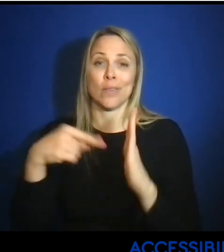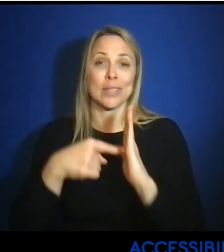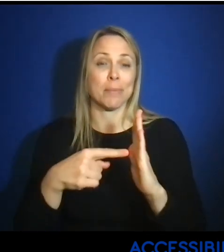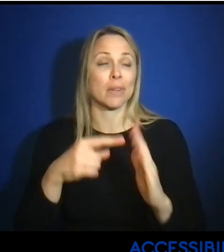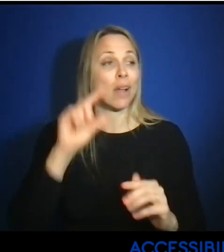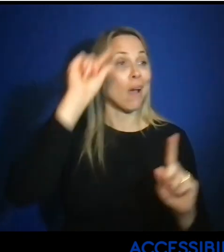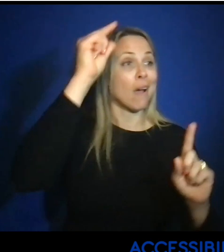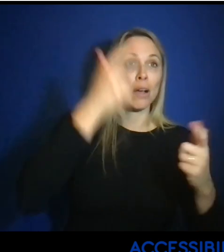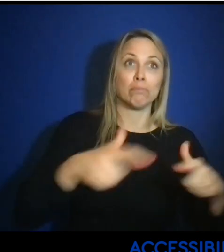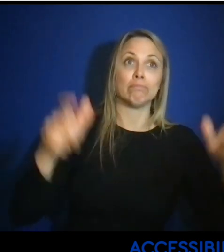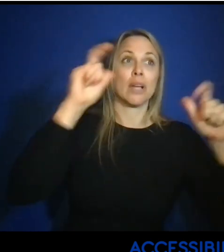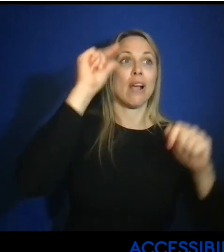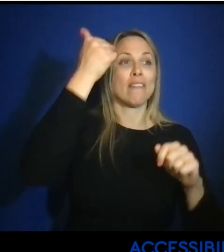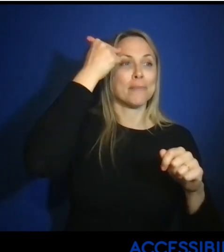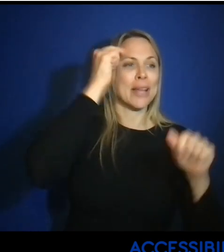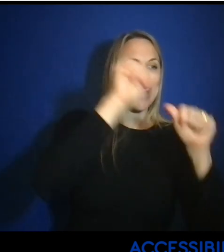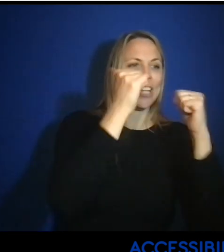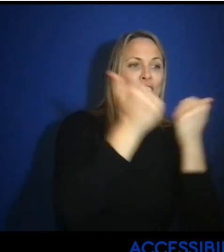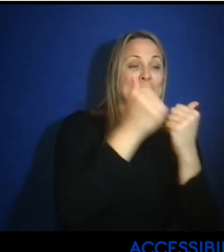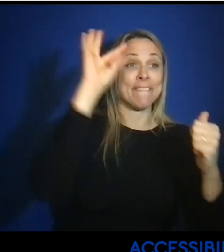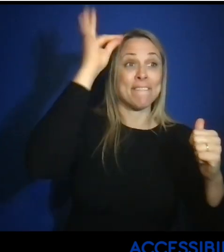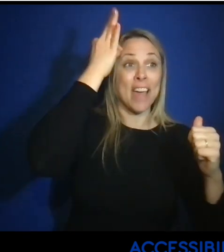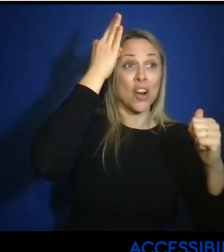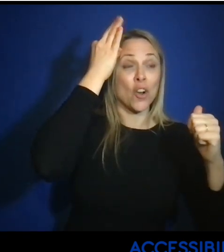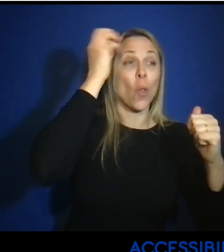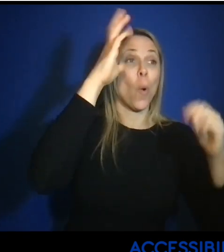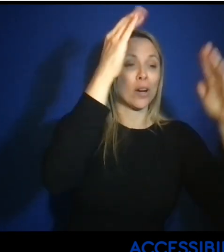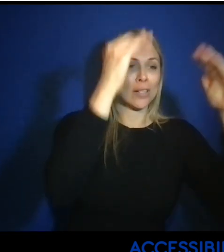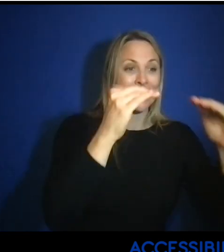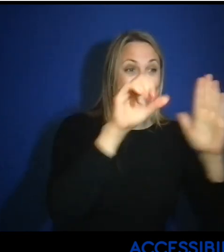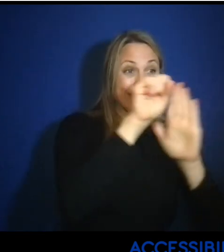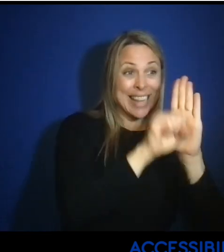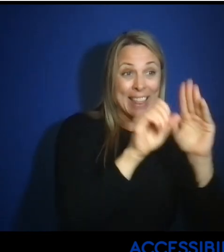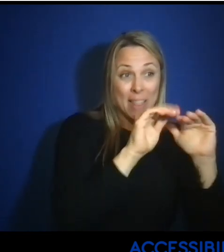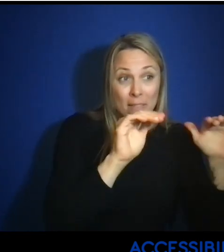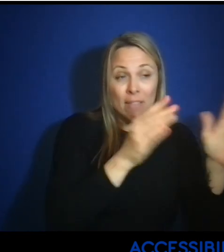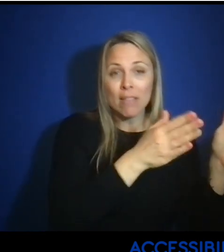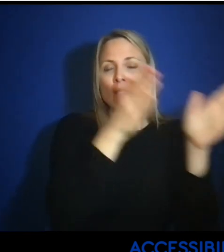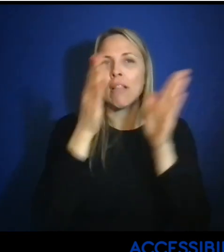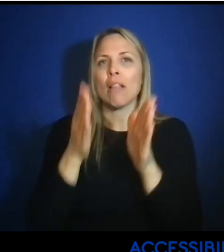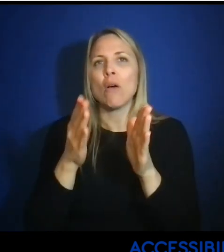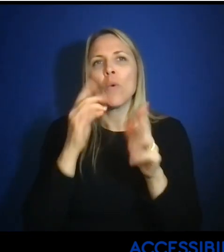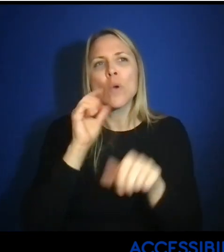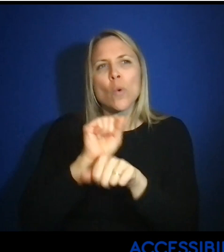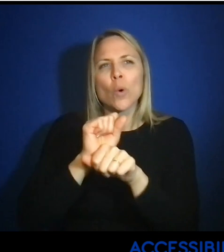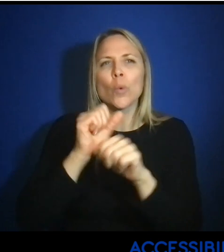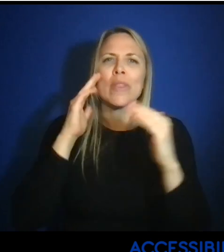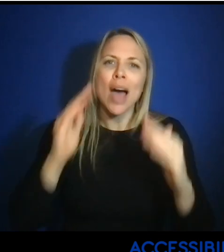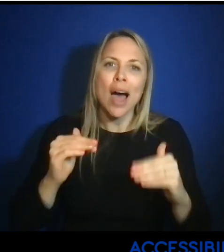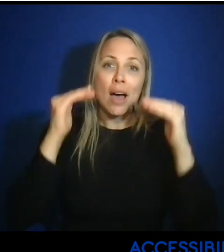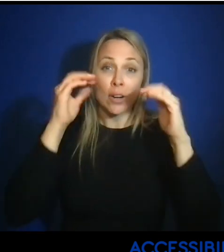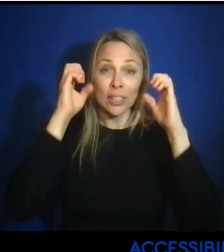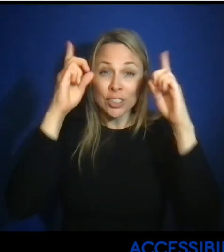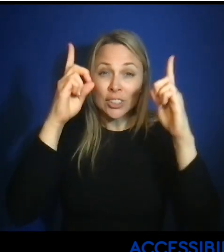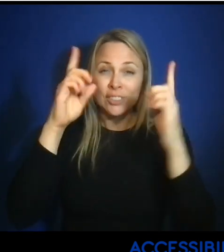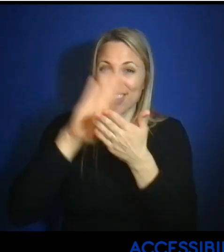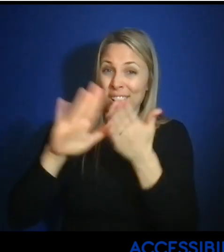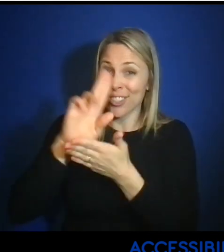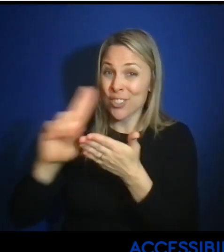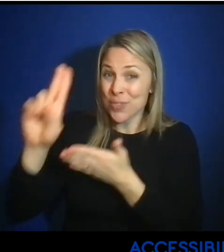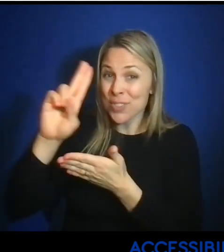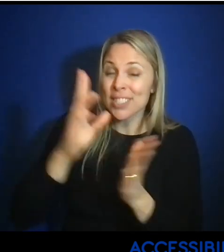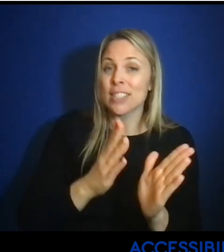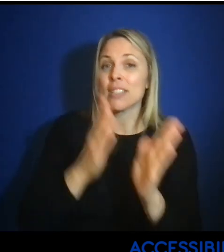range from government agencies, either on the federal level or the state level. We work with a lot of higher education,